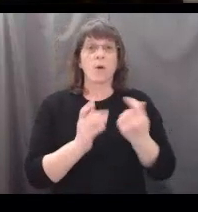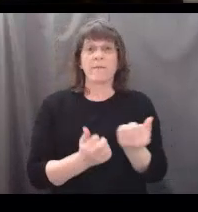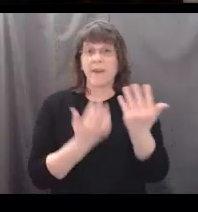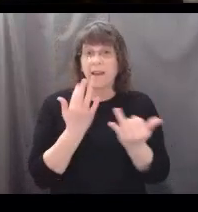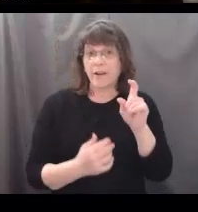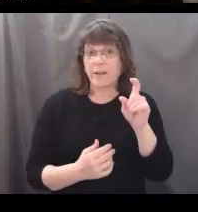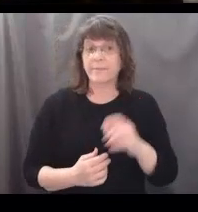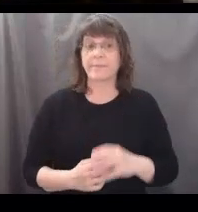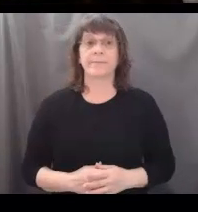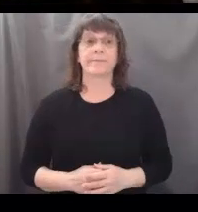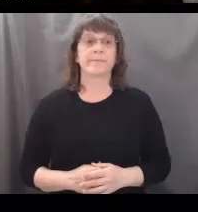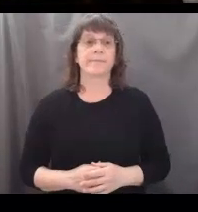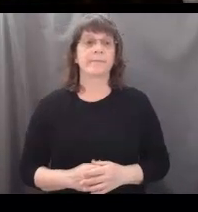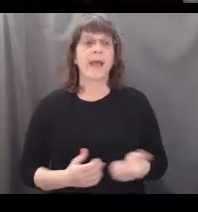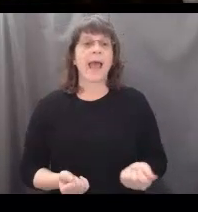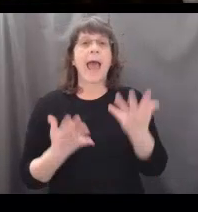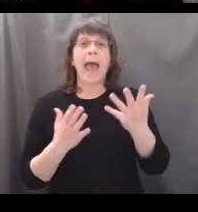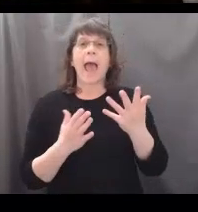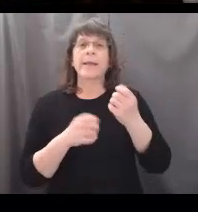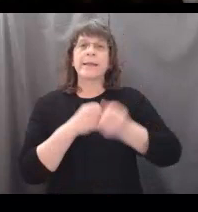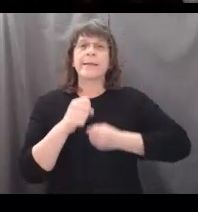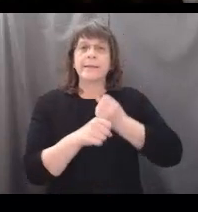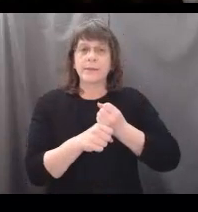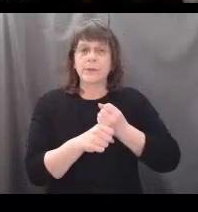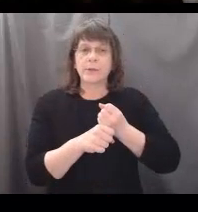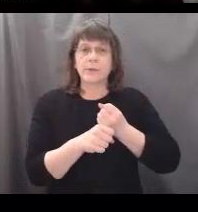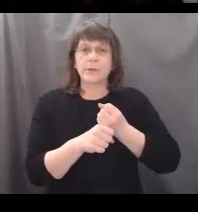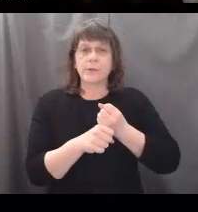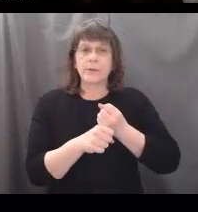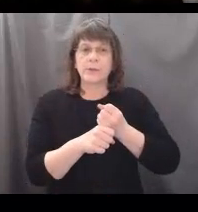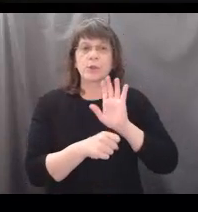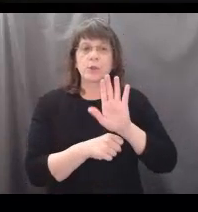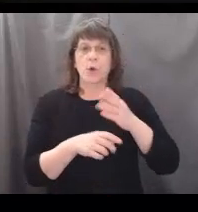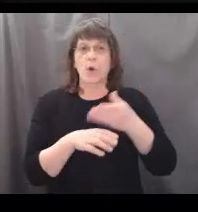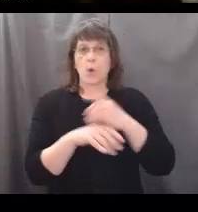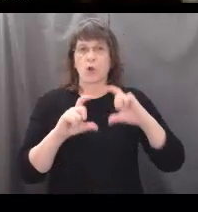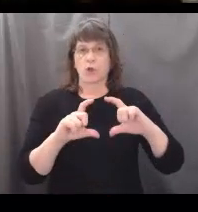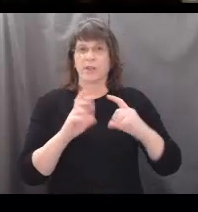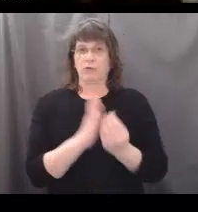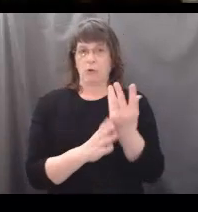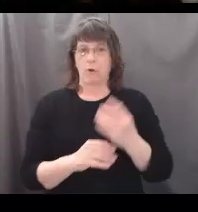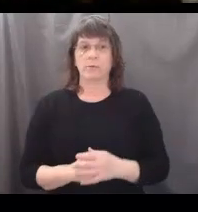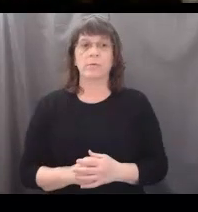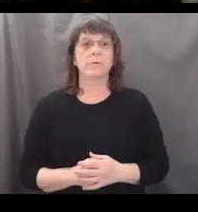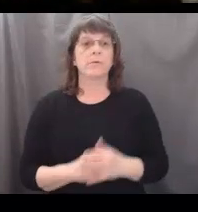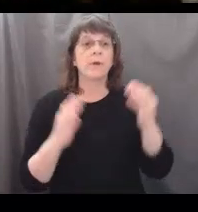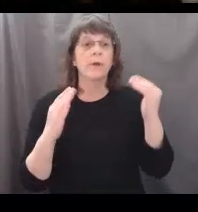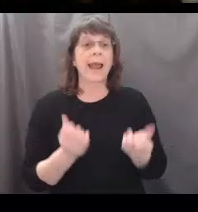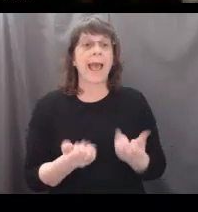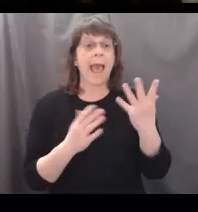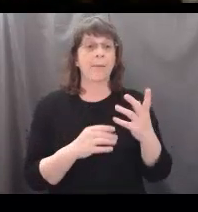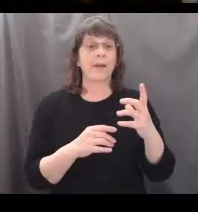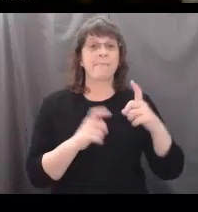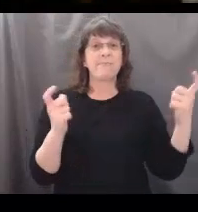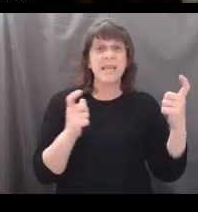present? How many seasons of growth did your wood cookie have? And how many seasons of